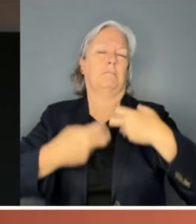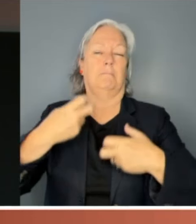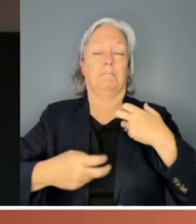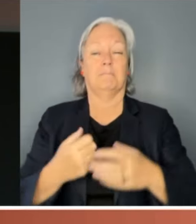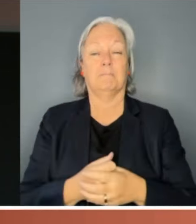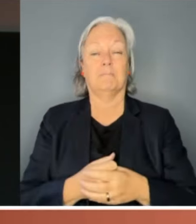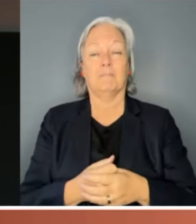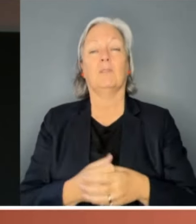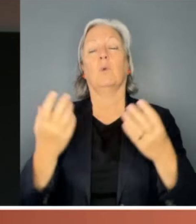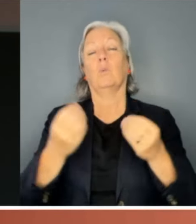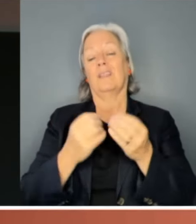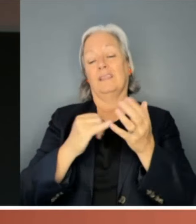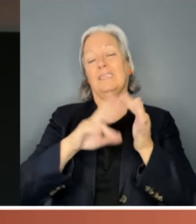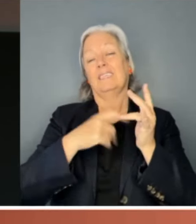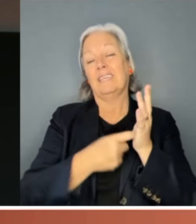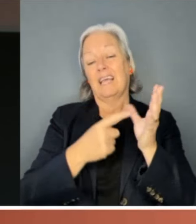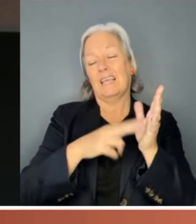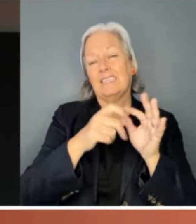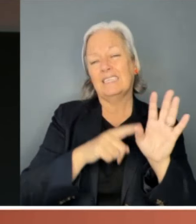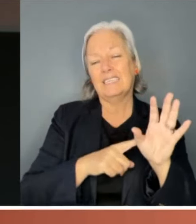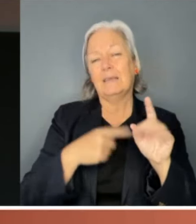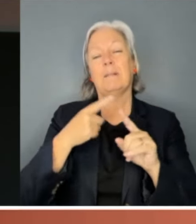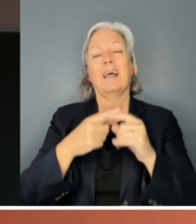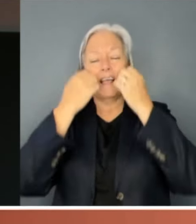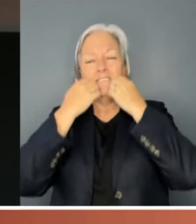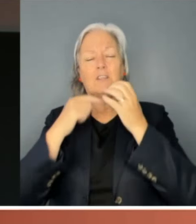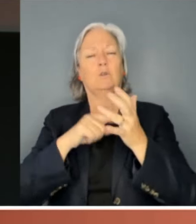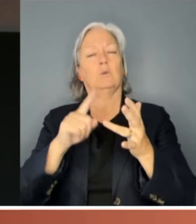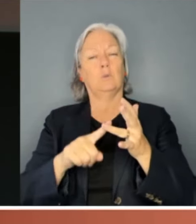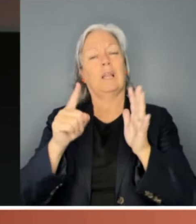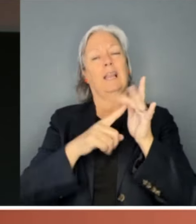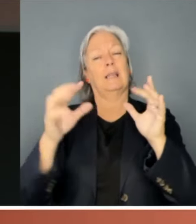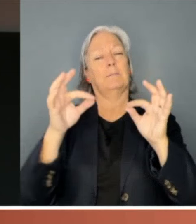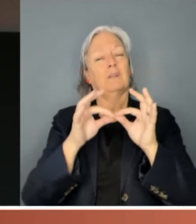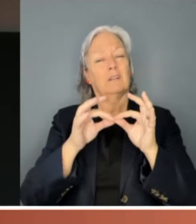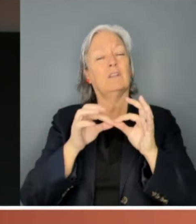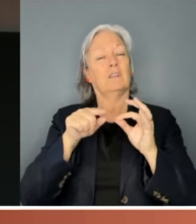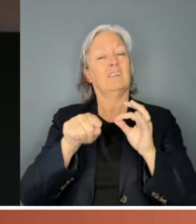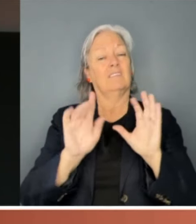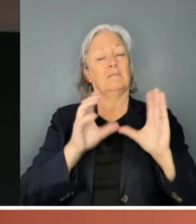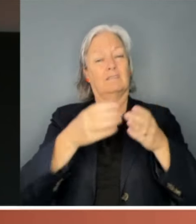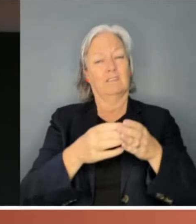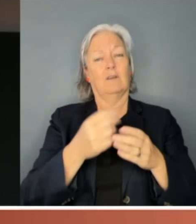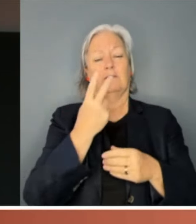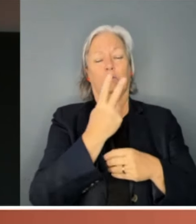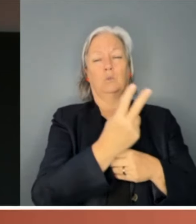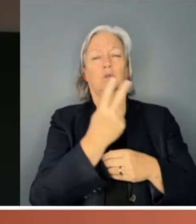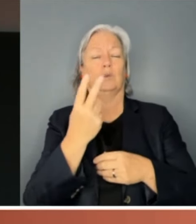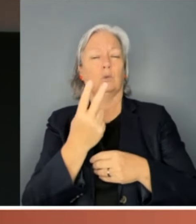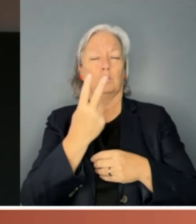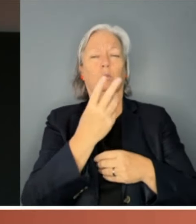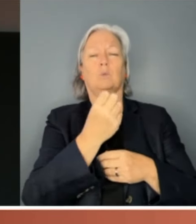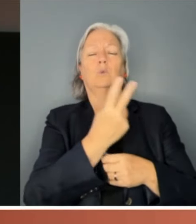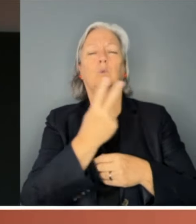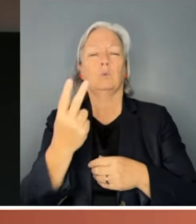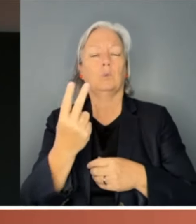like Senator Antic and as evidenced in the Liberal Party's official review of the 2022 election, the woman problem